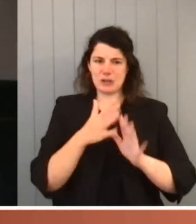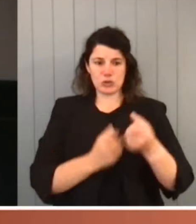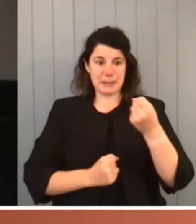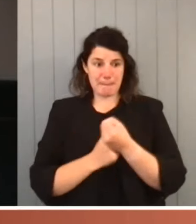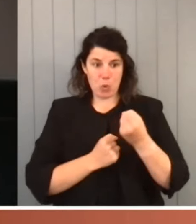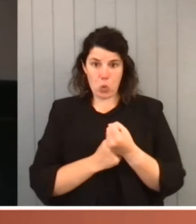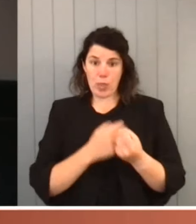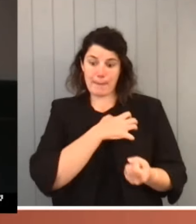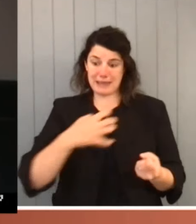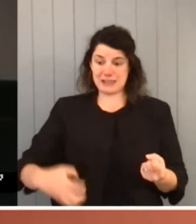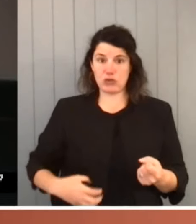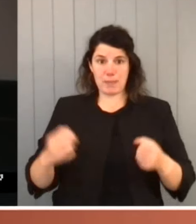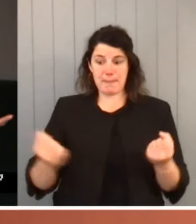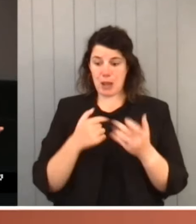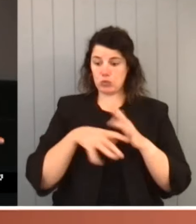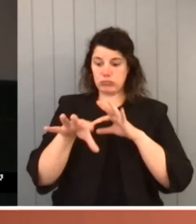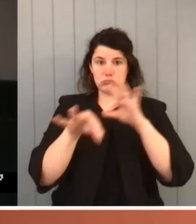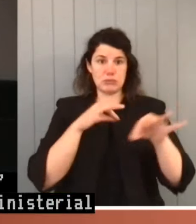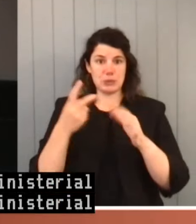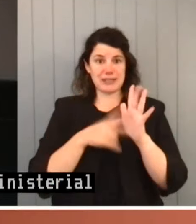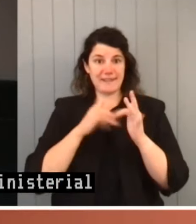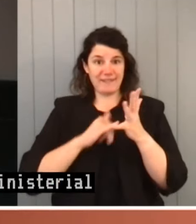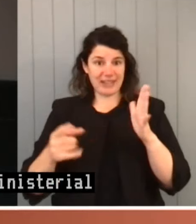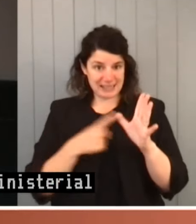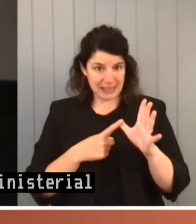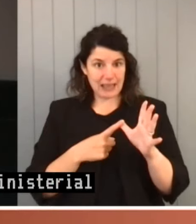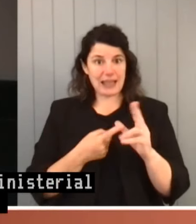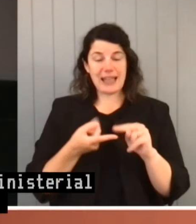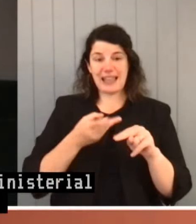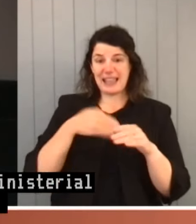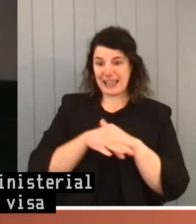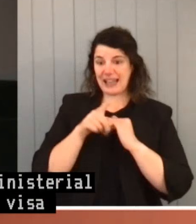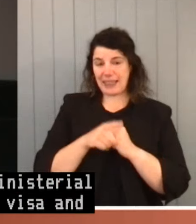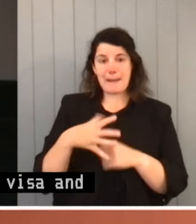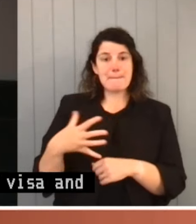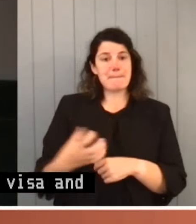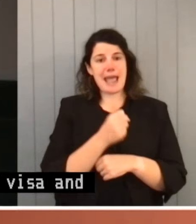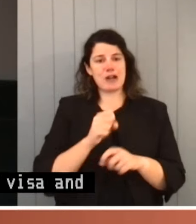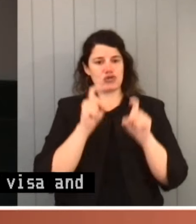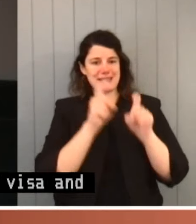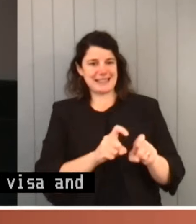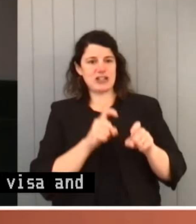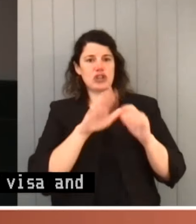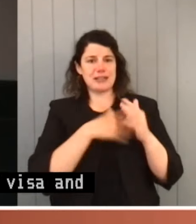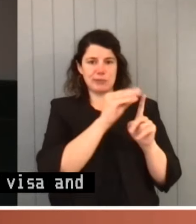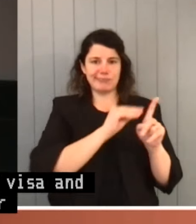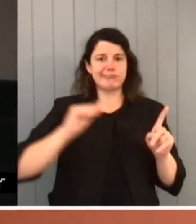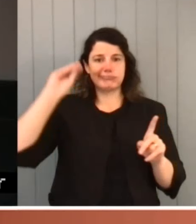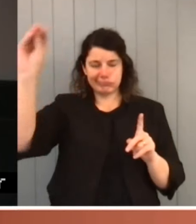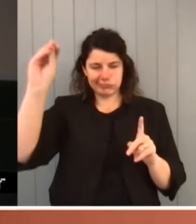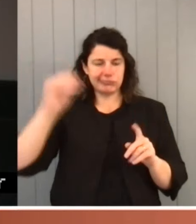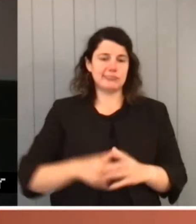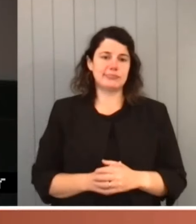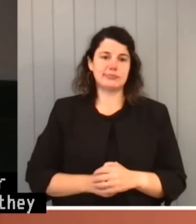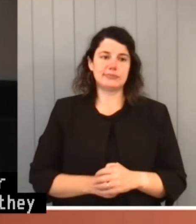to cancel a person's visa and result, of course, in their mandatory detention until they could be deported? And the court